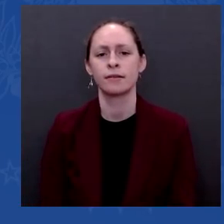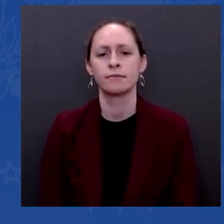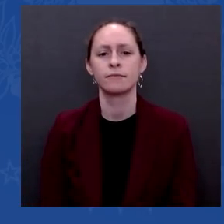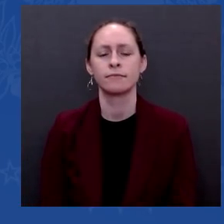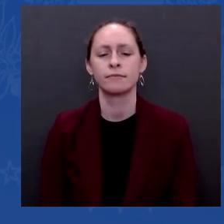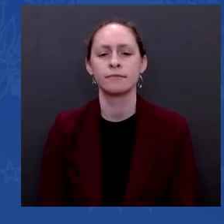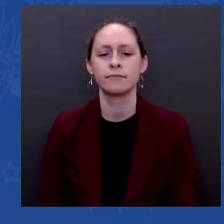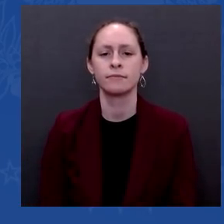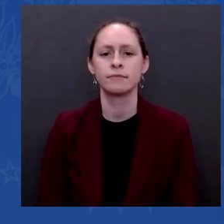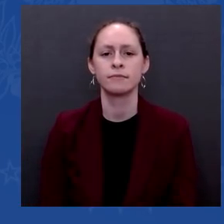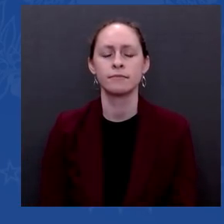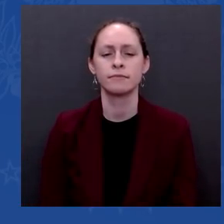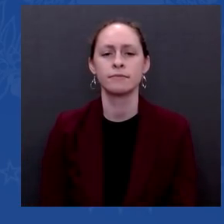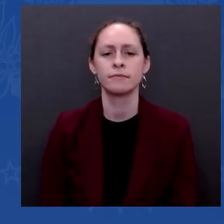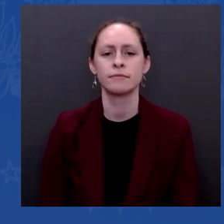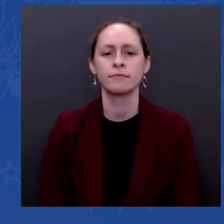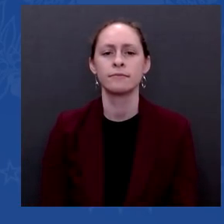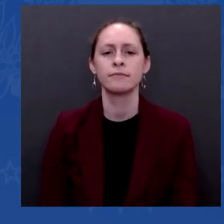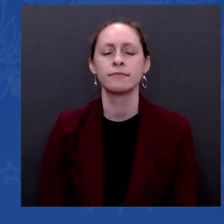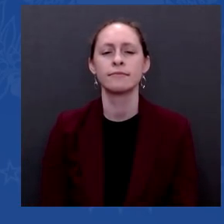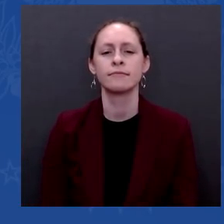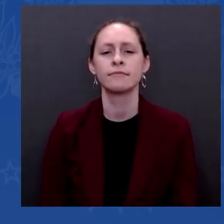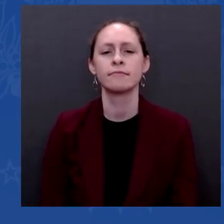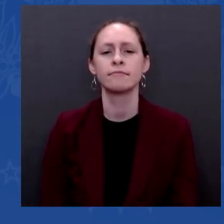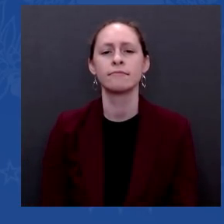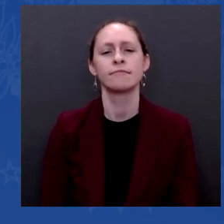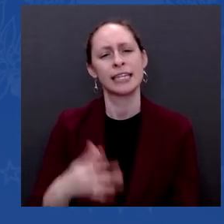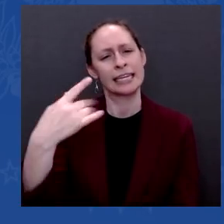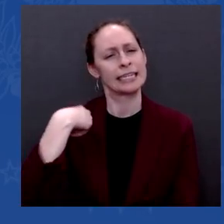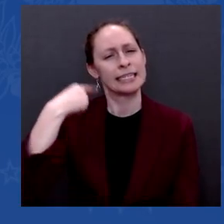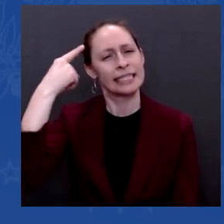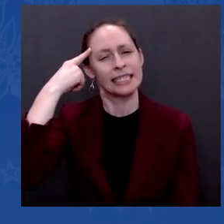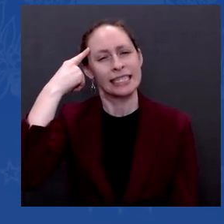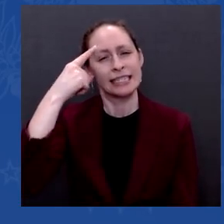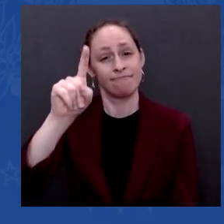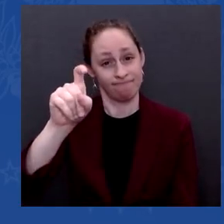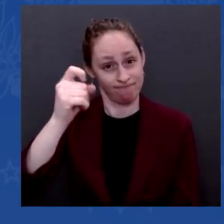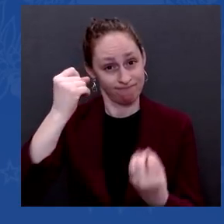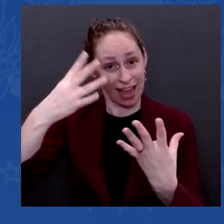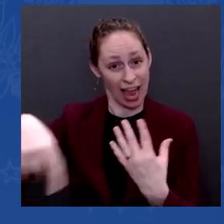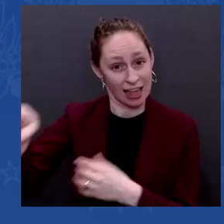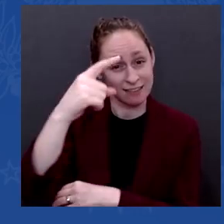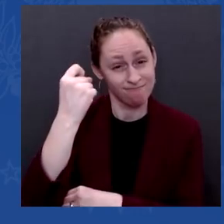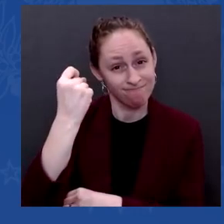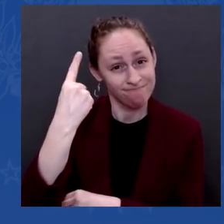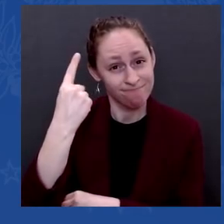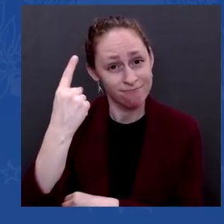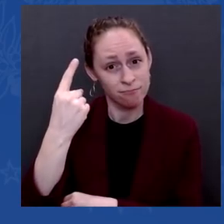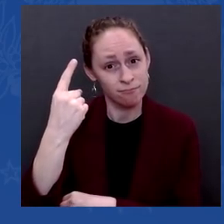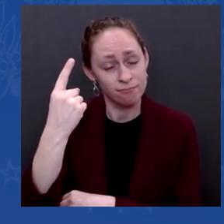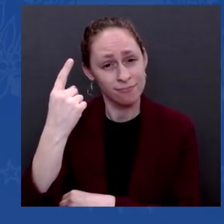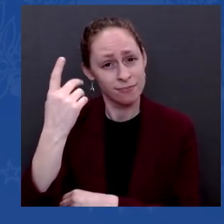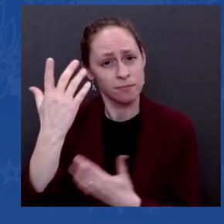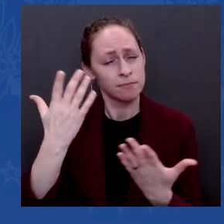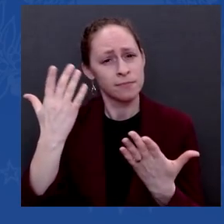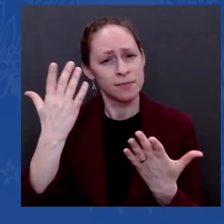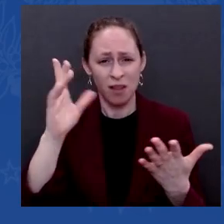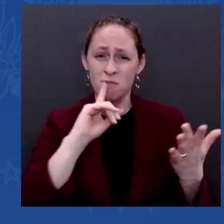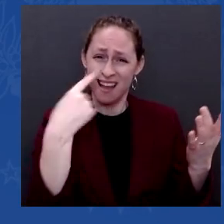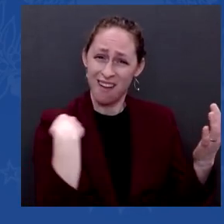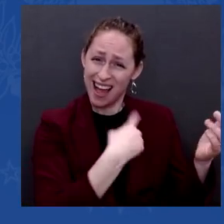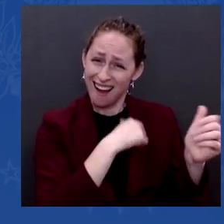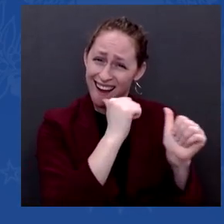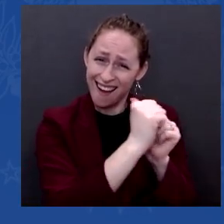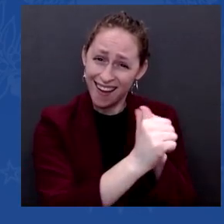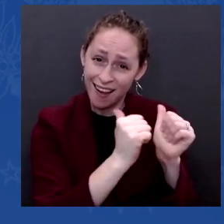understandably. Remember when we passed the Affordable Care Act, and everybody thought that, you know, it really was getting